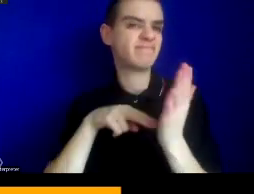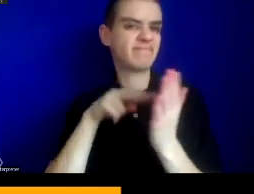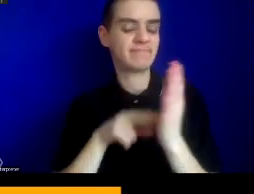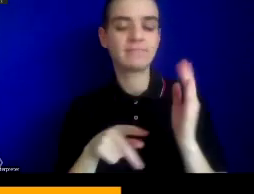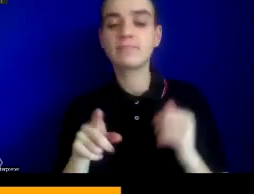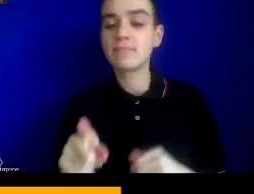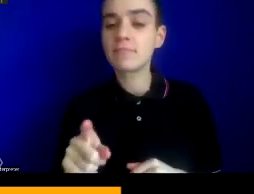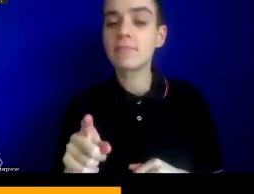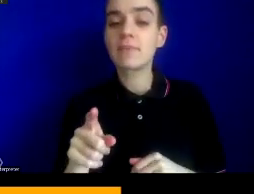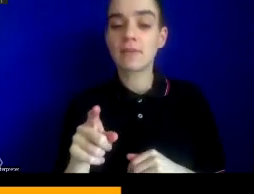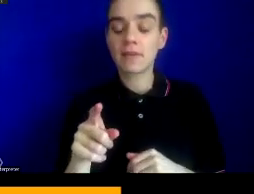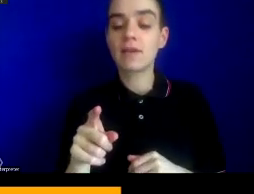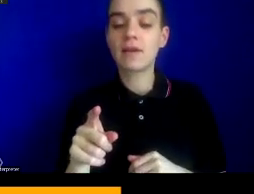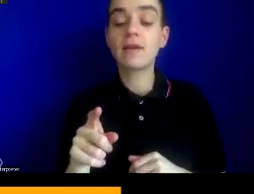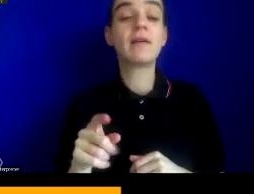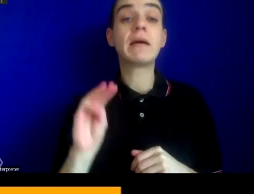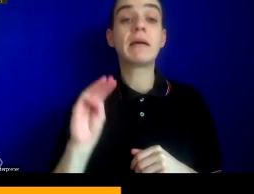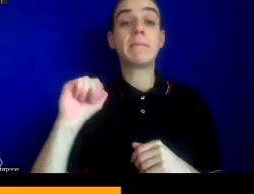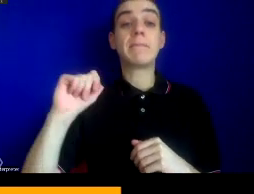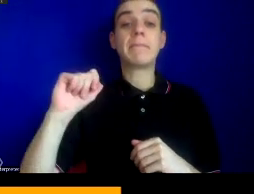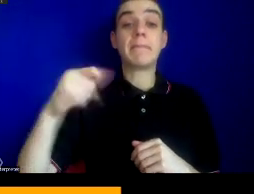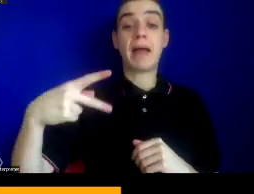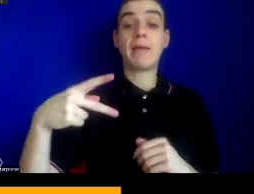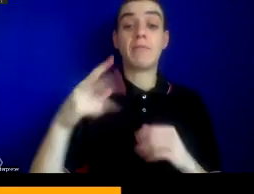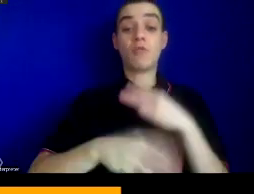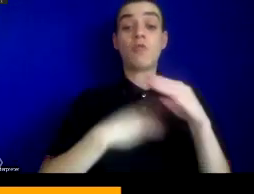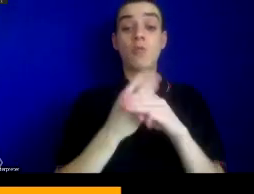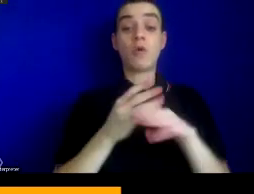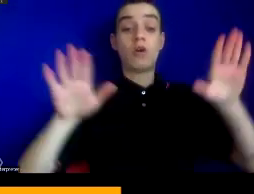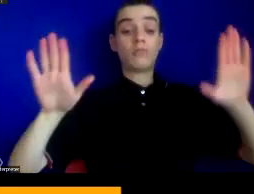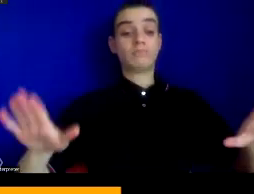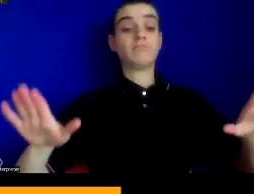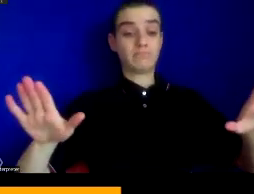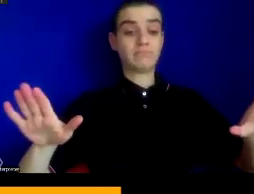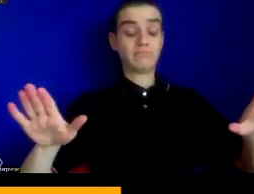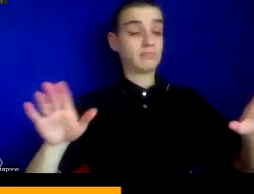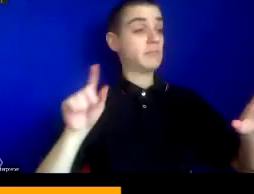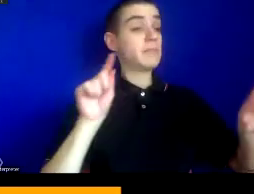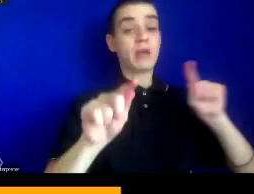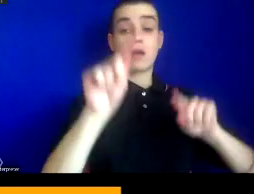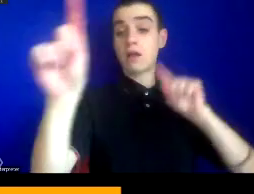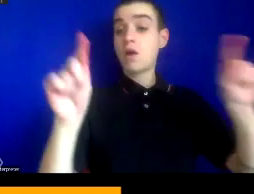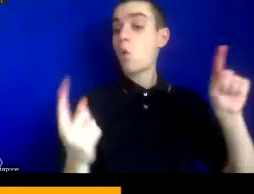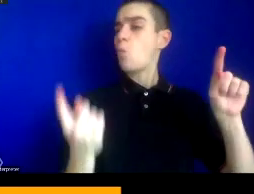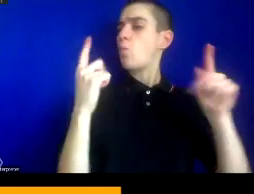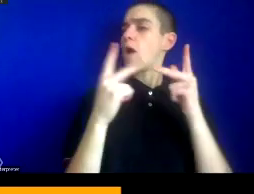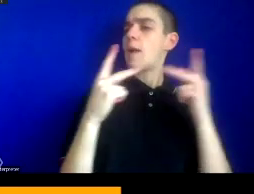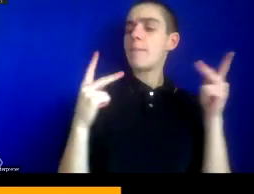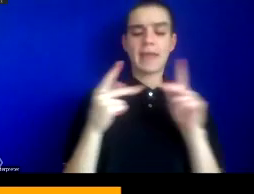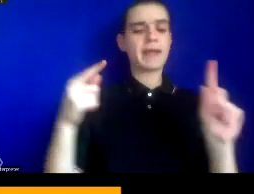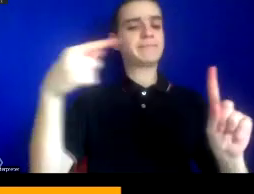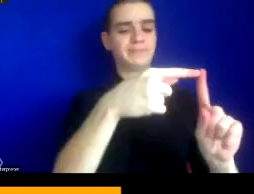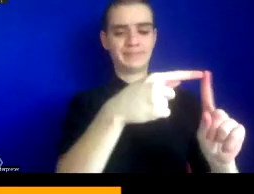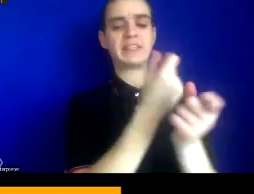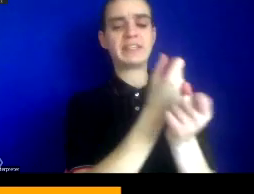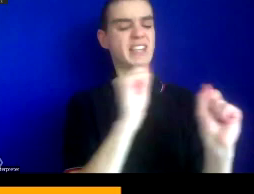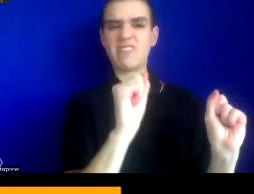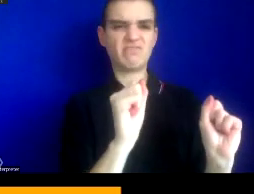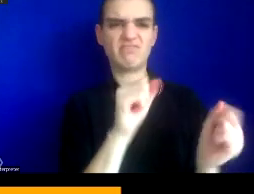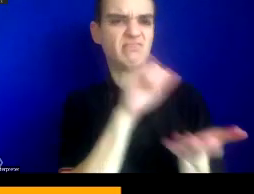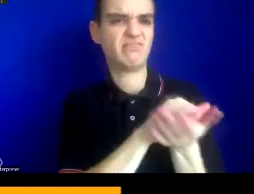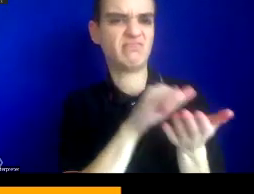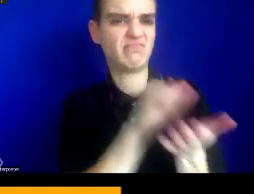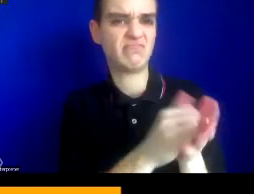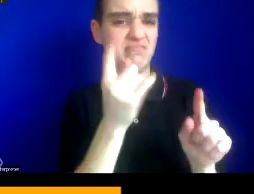the whole earth out as a map before me. On no one spot of its surface could I put my finger and say, here is safety. In the south, the